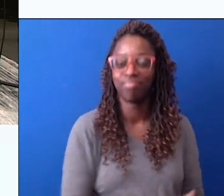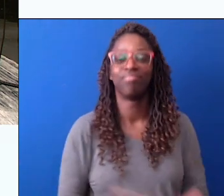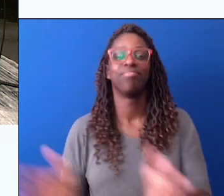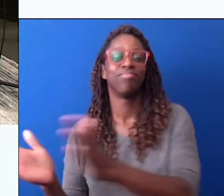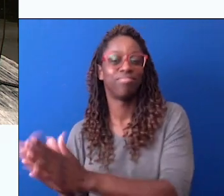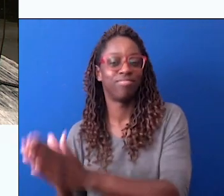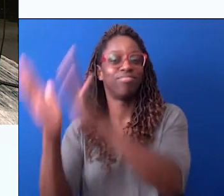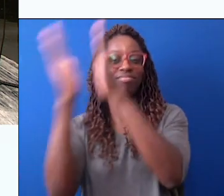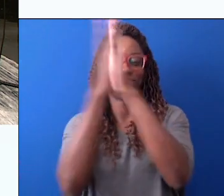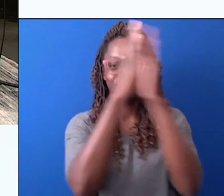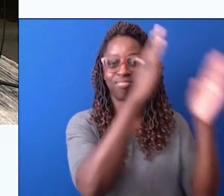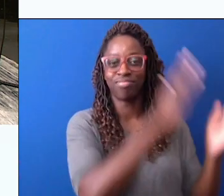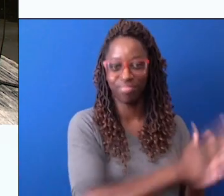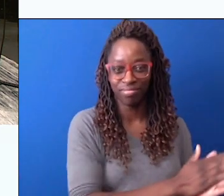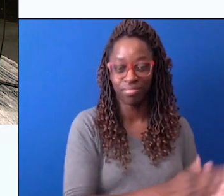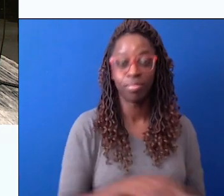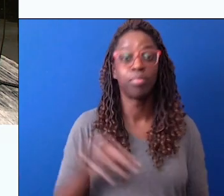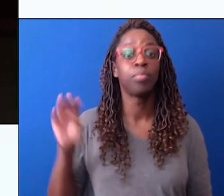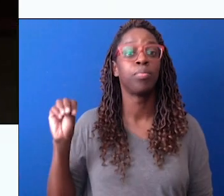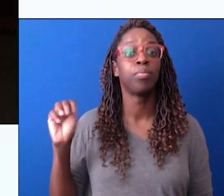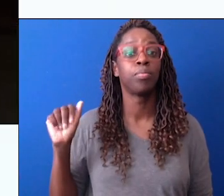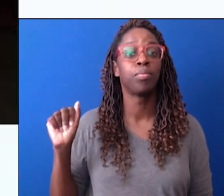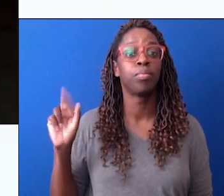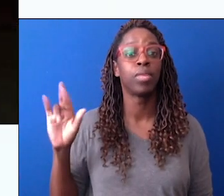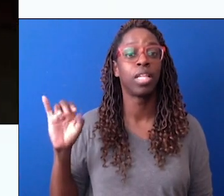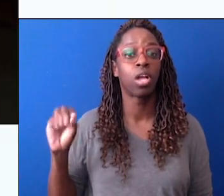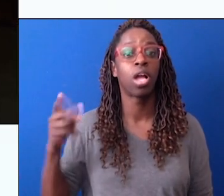sou. Let's do that again. We're going to go up and down.